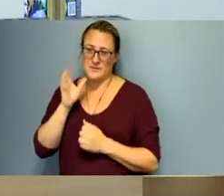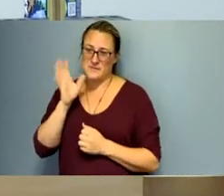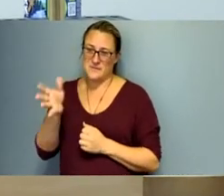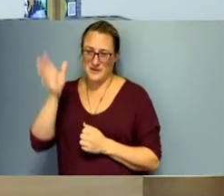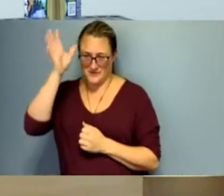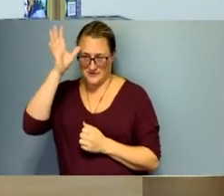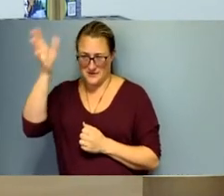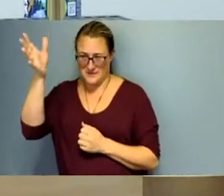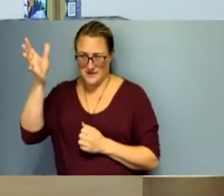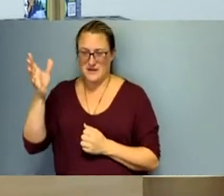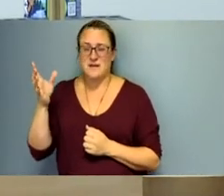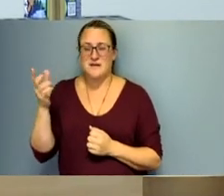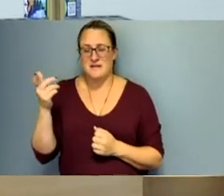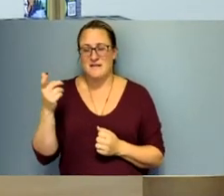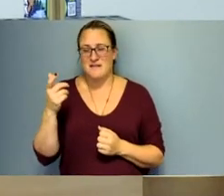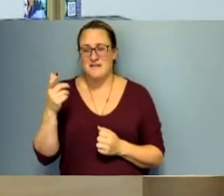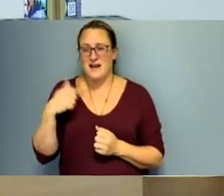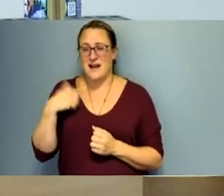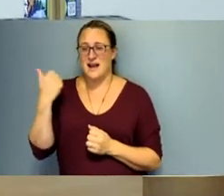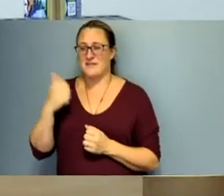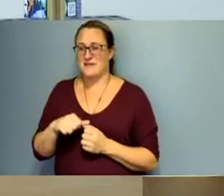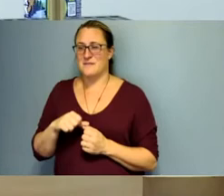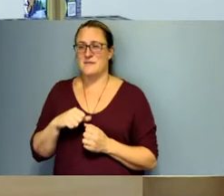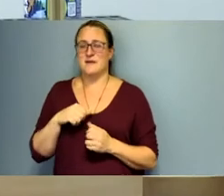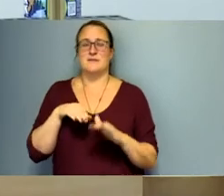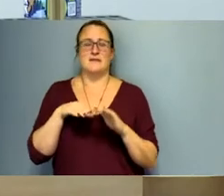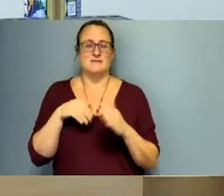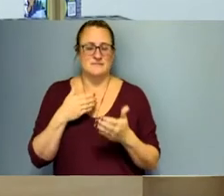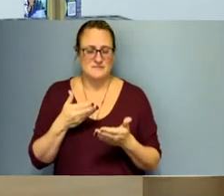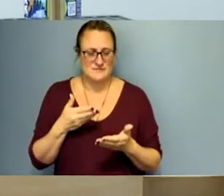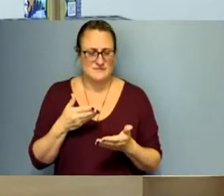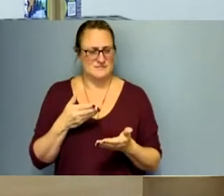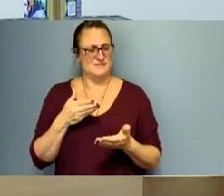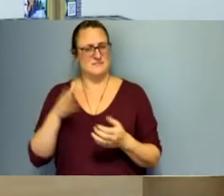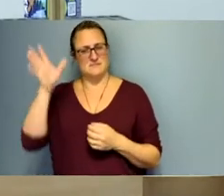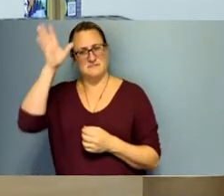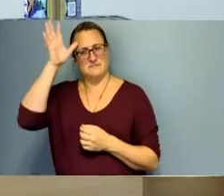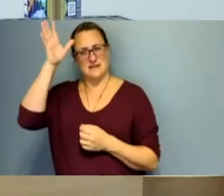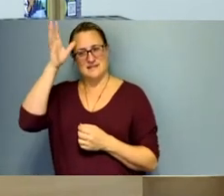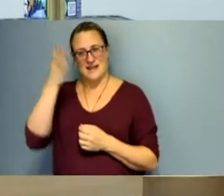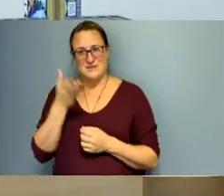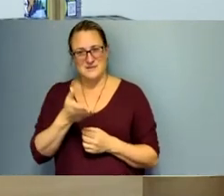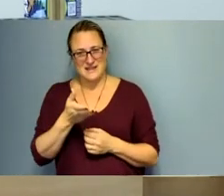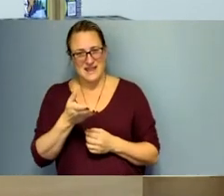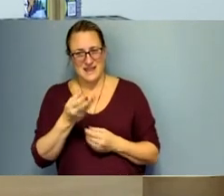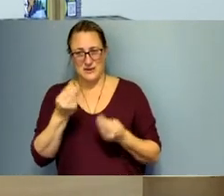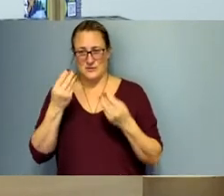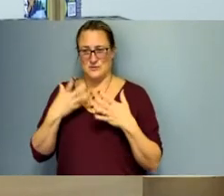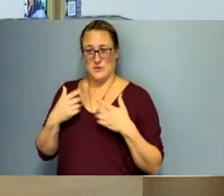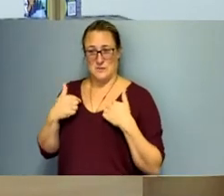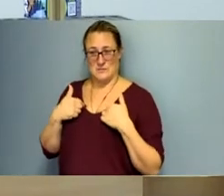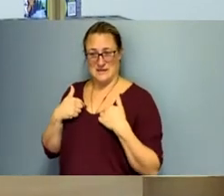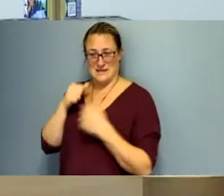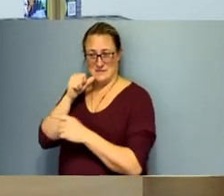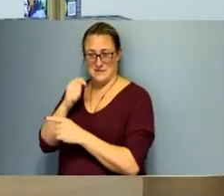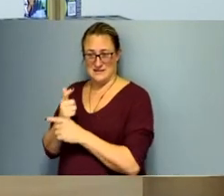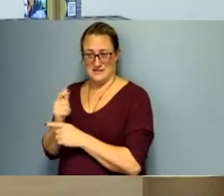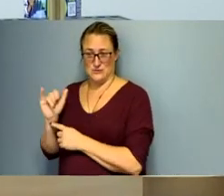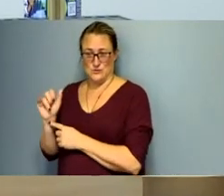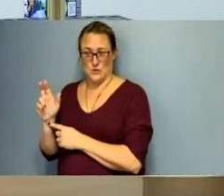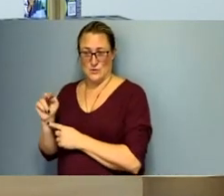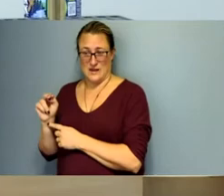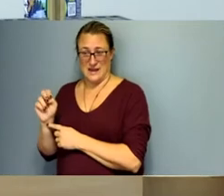the morning and my dad being there and telling me and my younger sister joanne